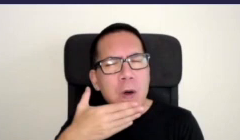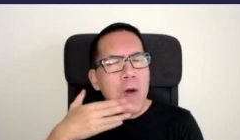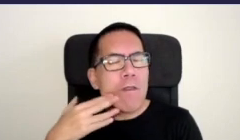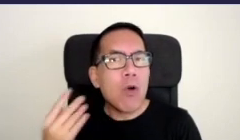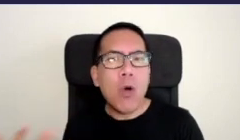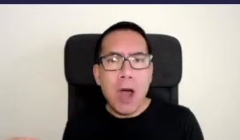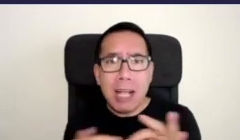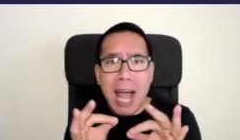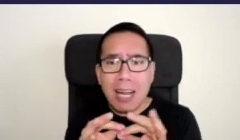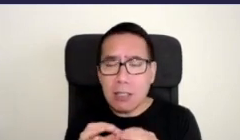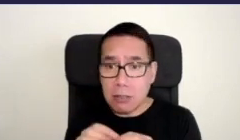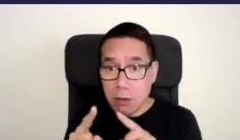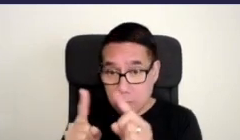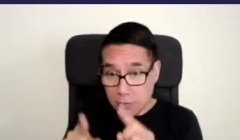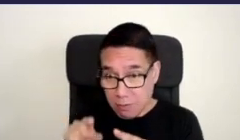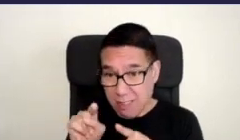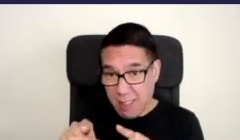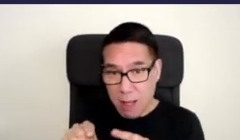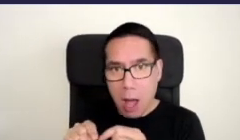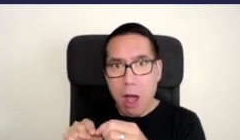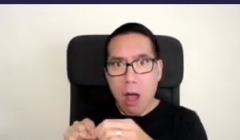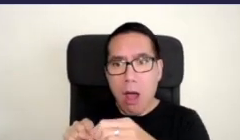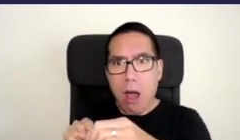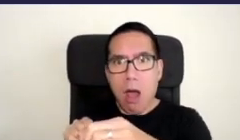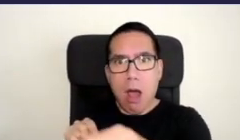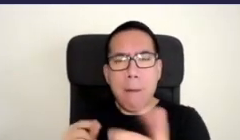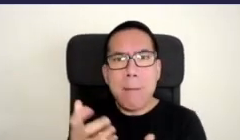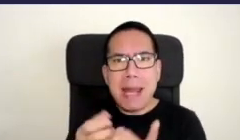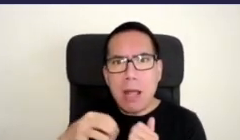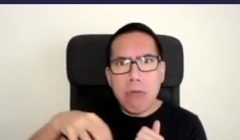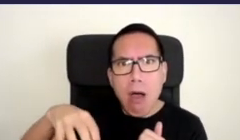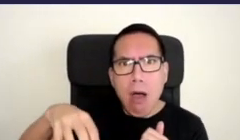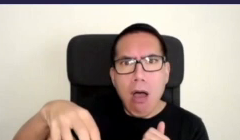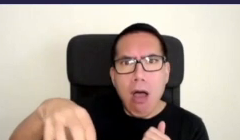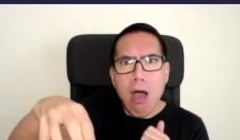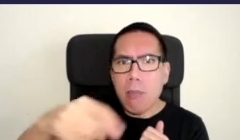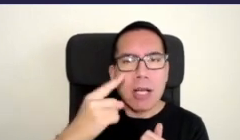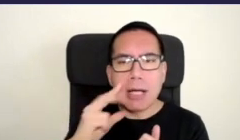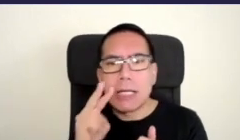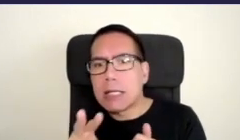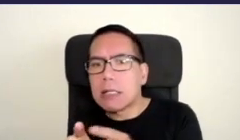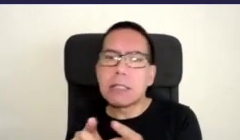street there are so many of them now it's we live in the most gorgeous street